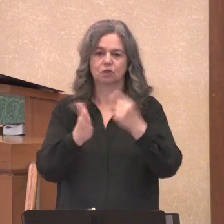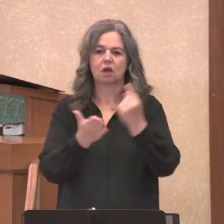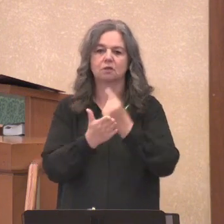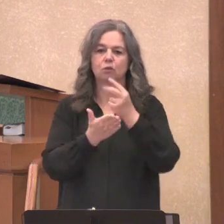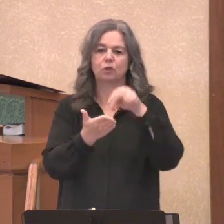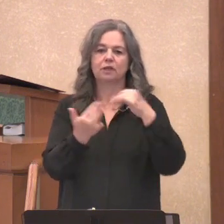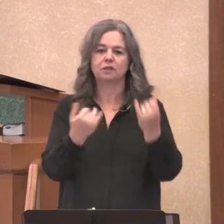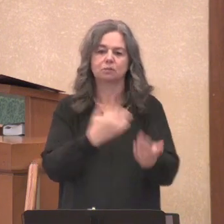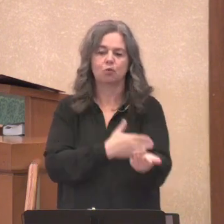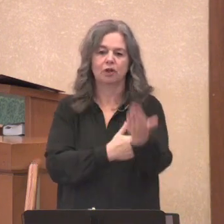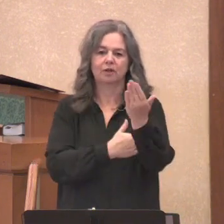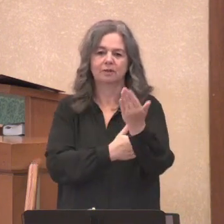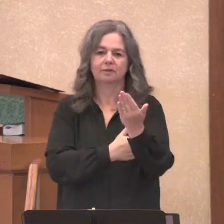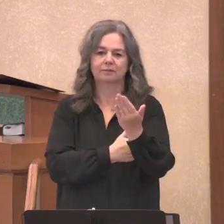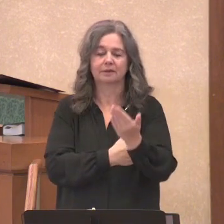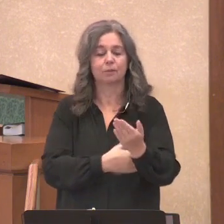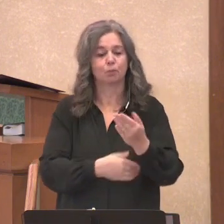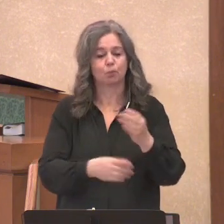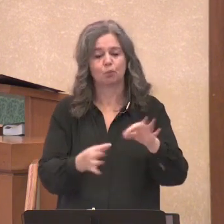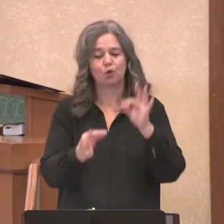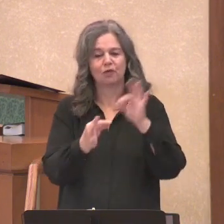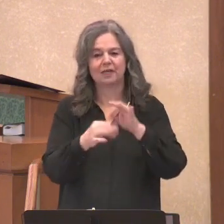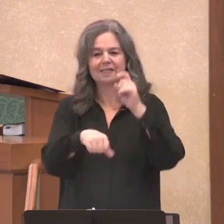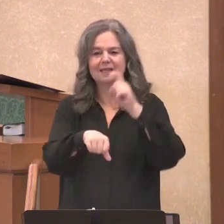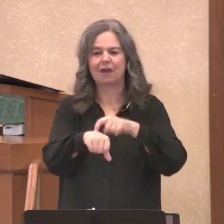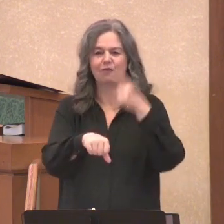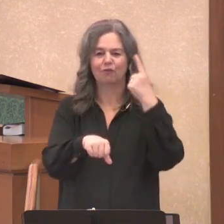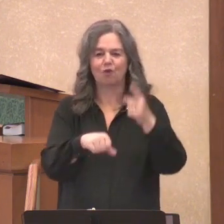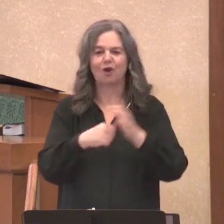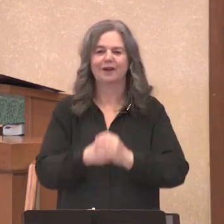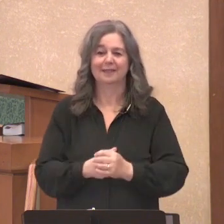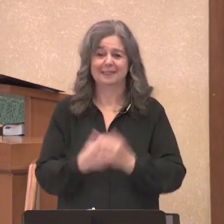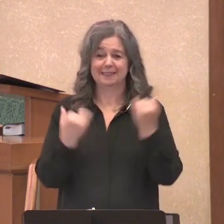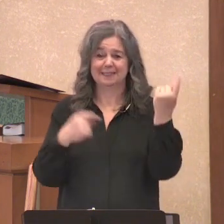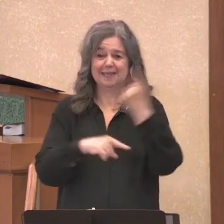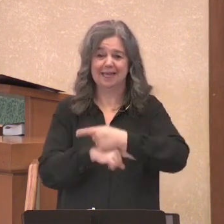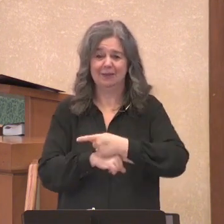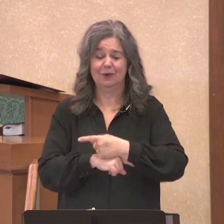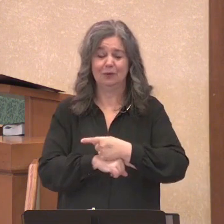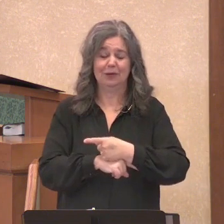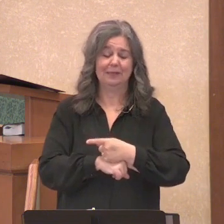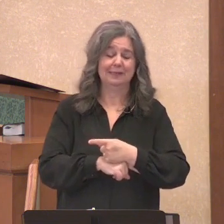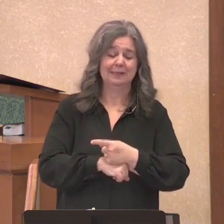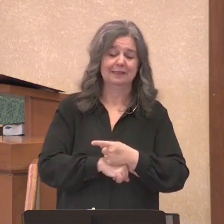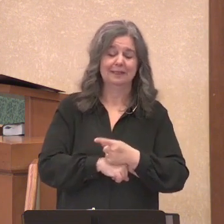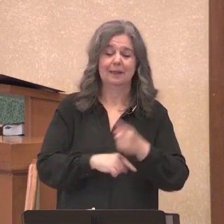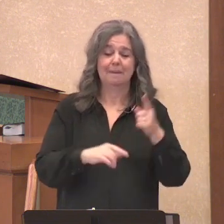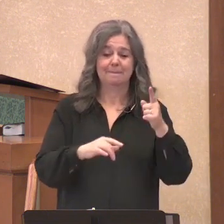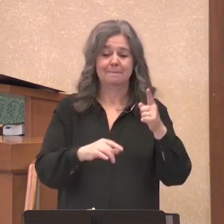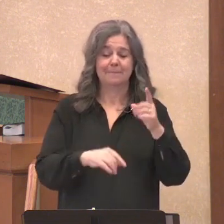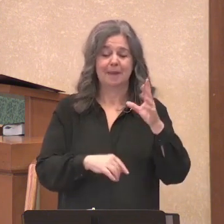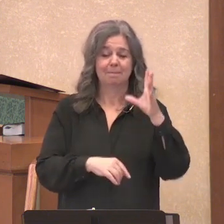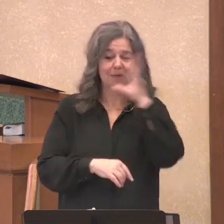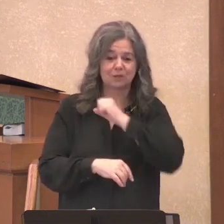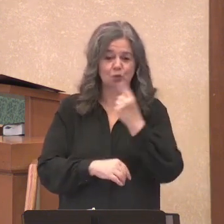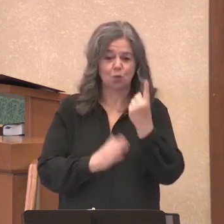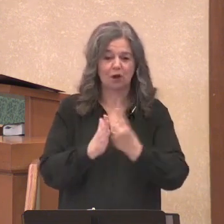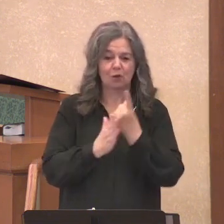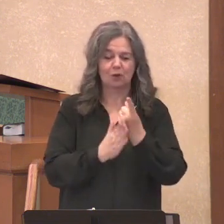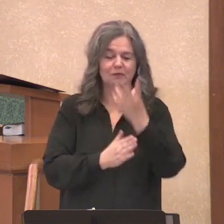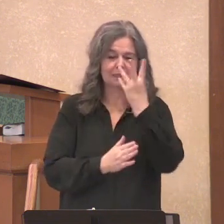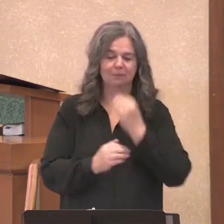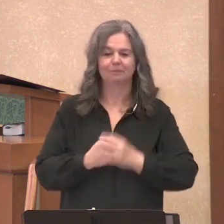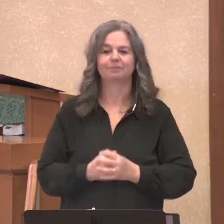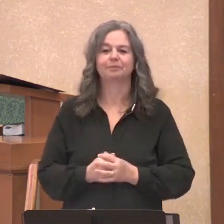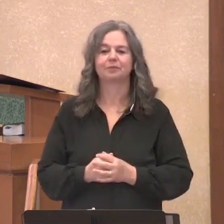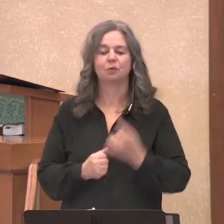as well. Rather timely on a daylight savings time morning. Light and darkness is not new to us as we read the